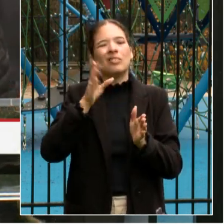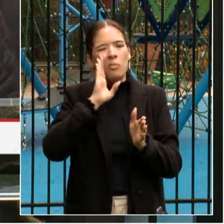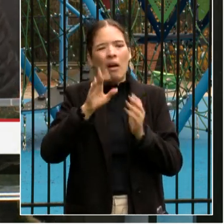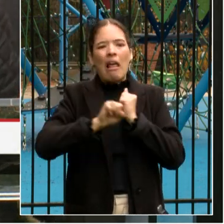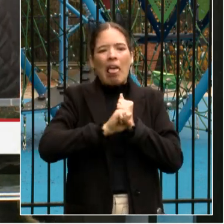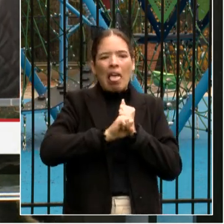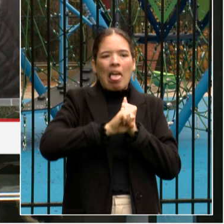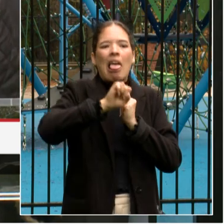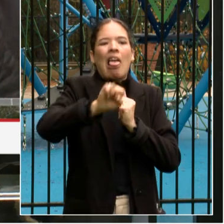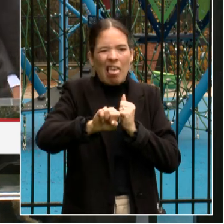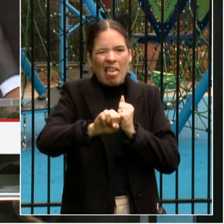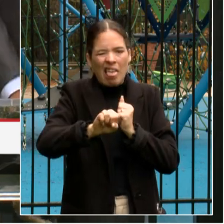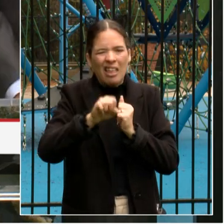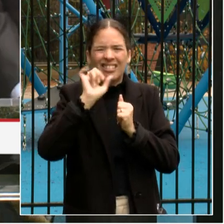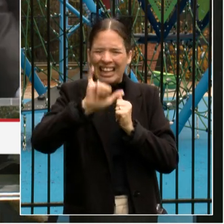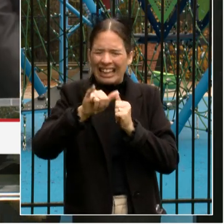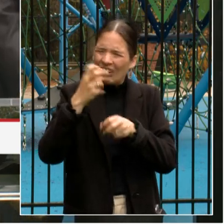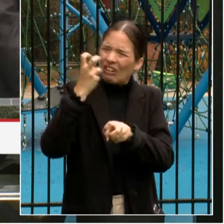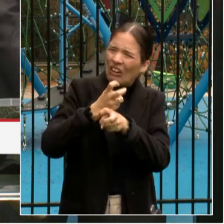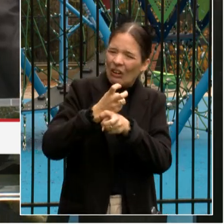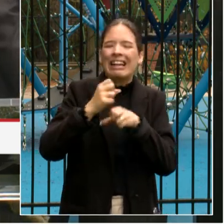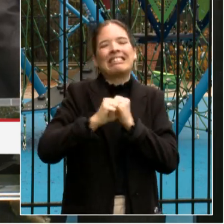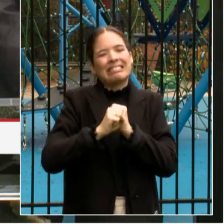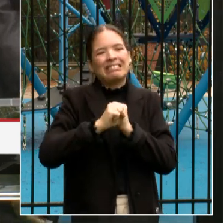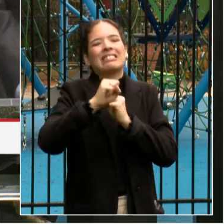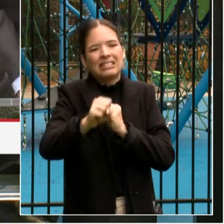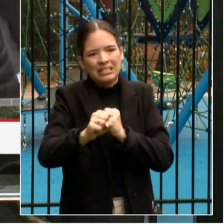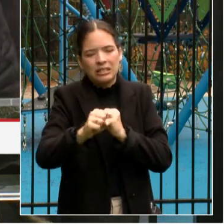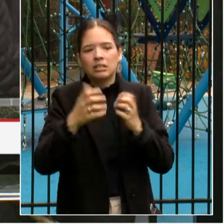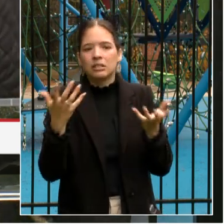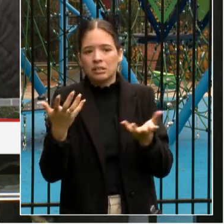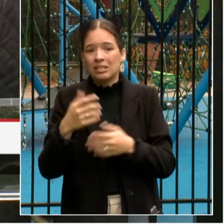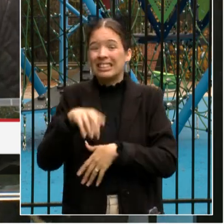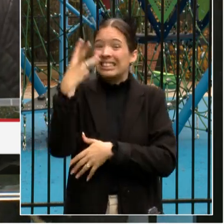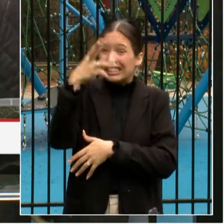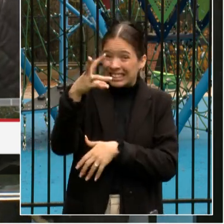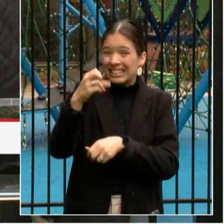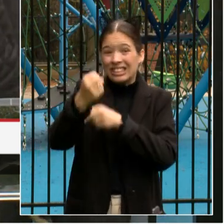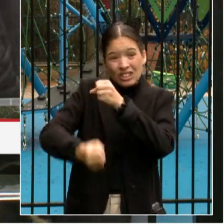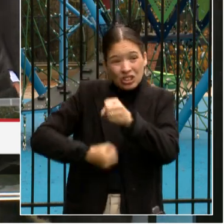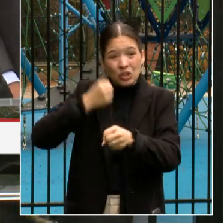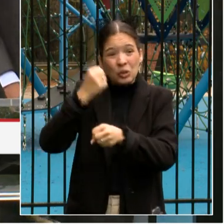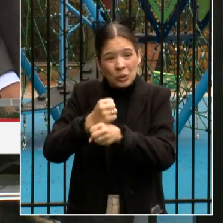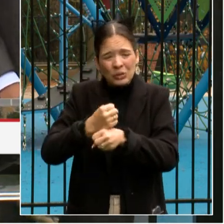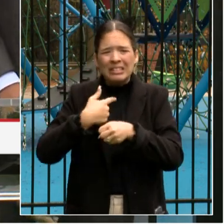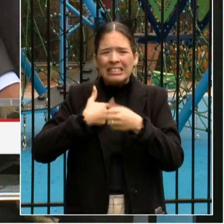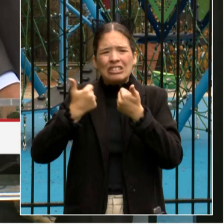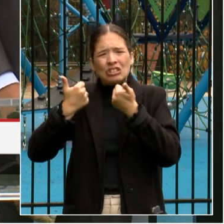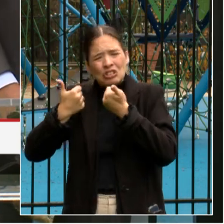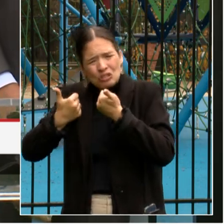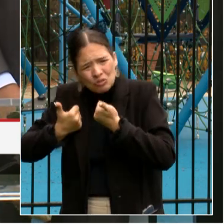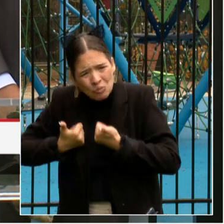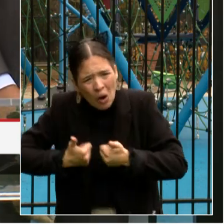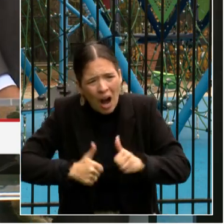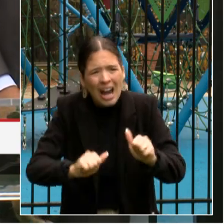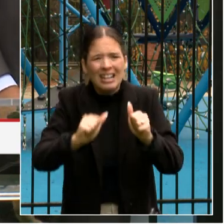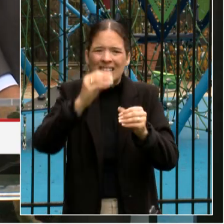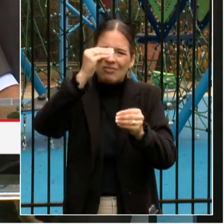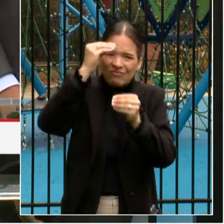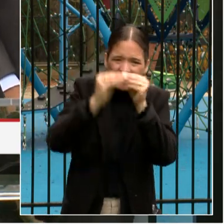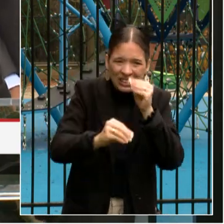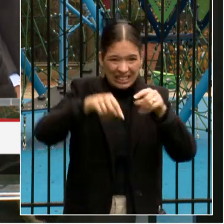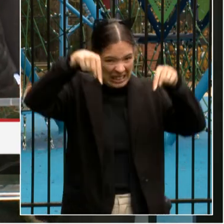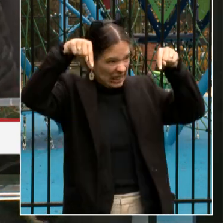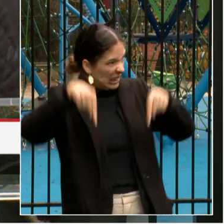fix. And I have to tell you, for 16 years, I've been trying to get this field fixed.